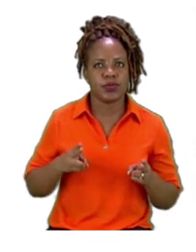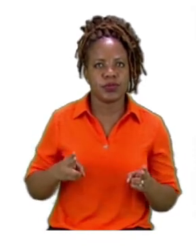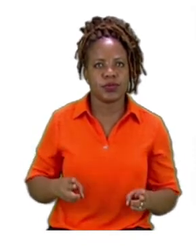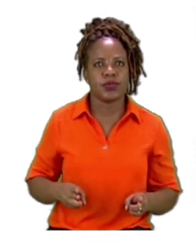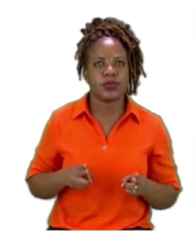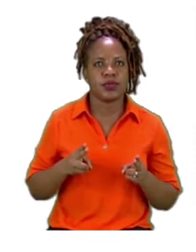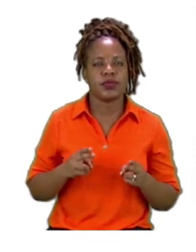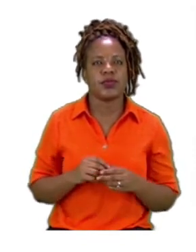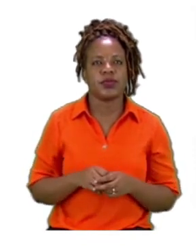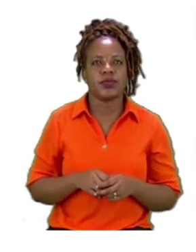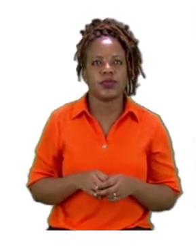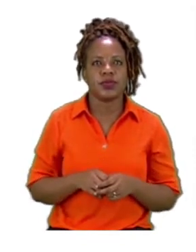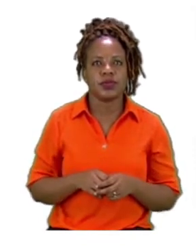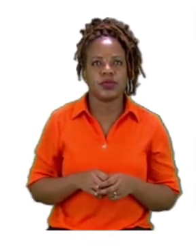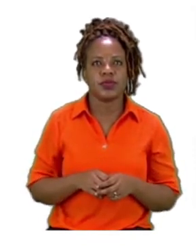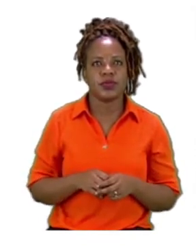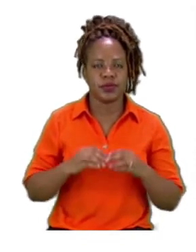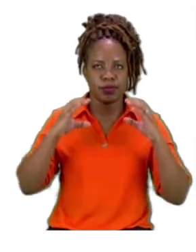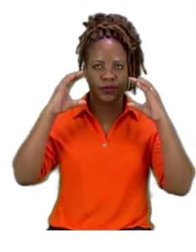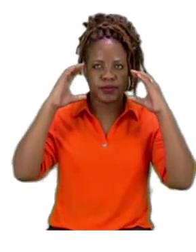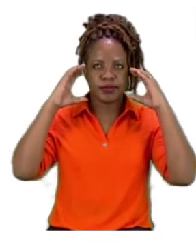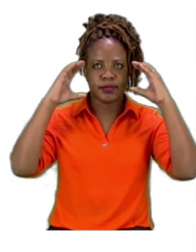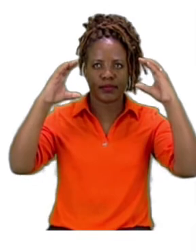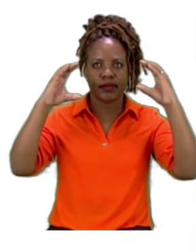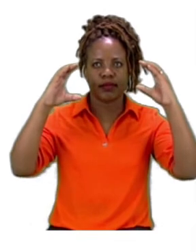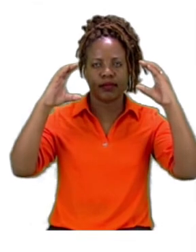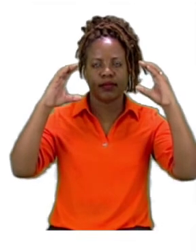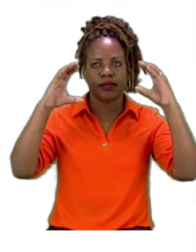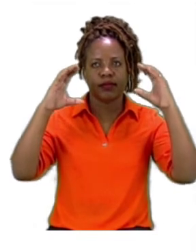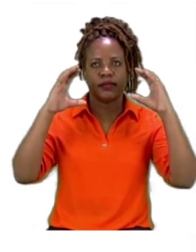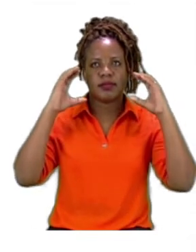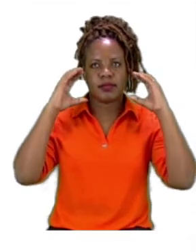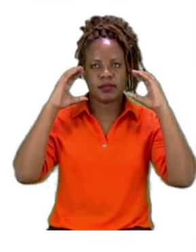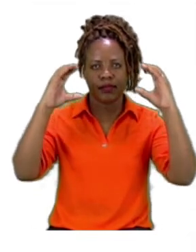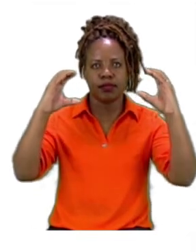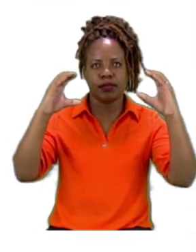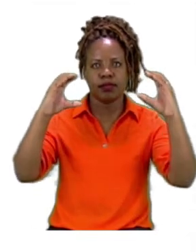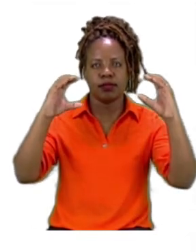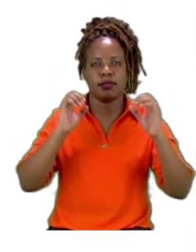train, bus, bus, bus,